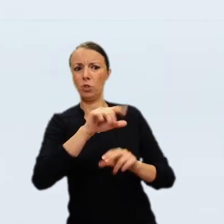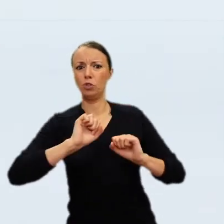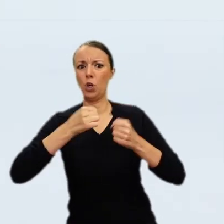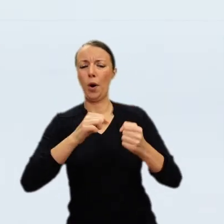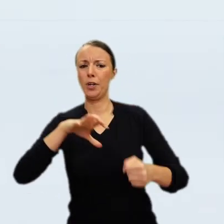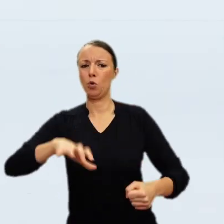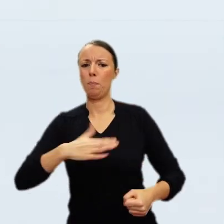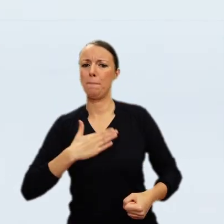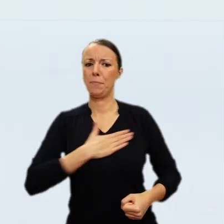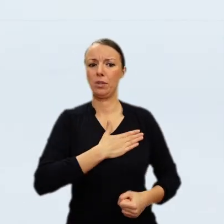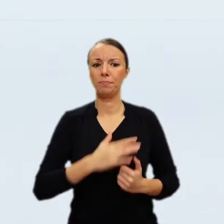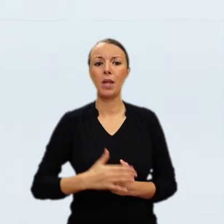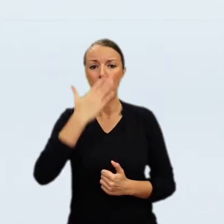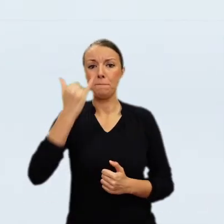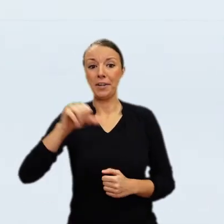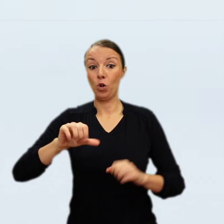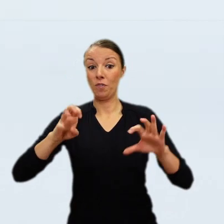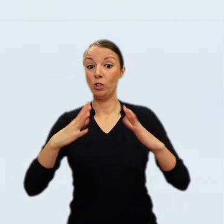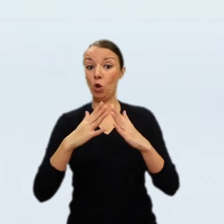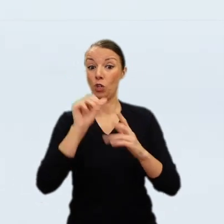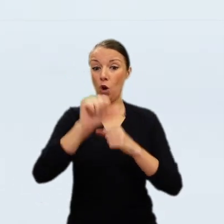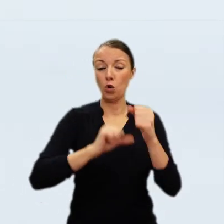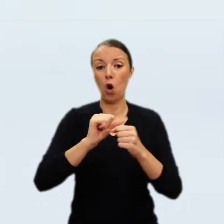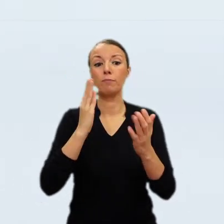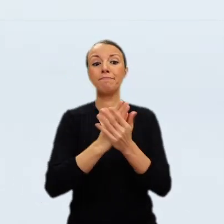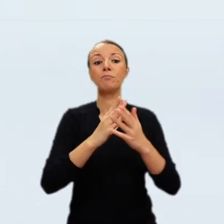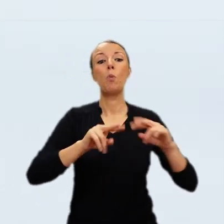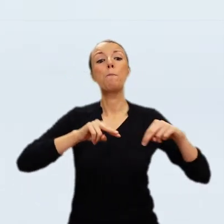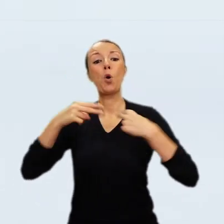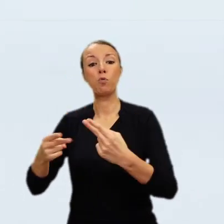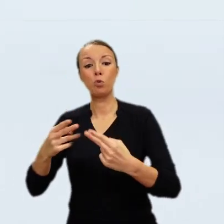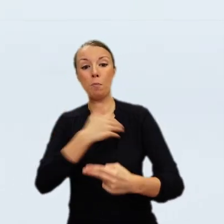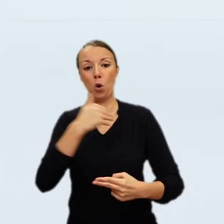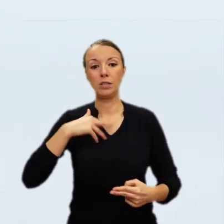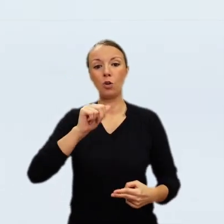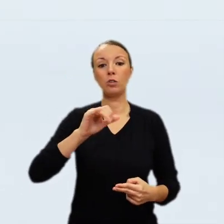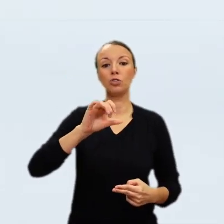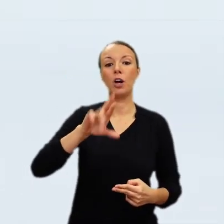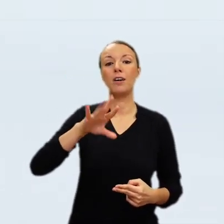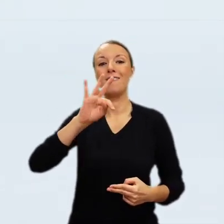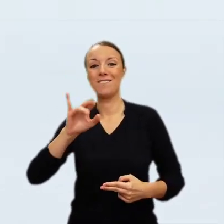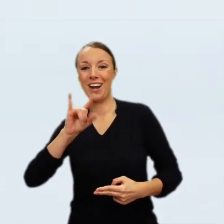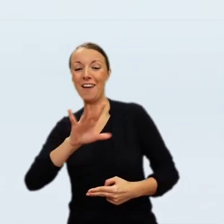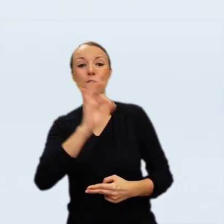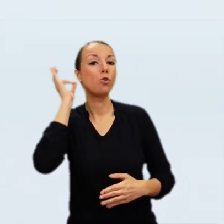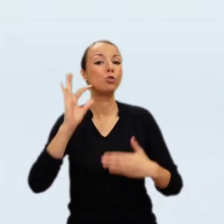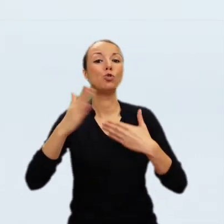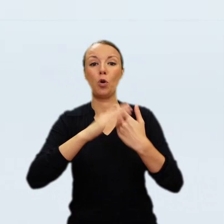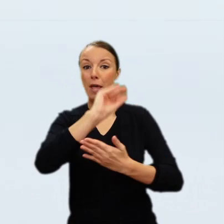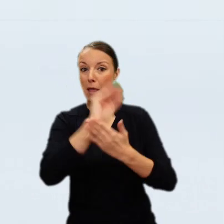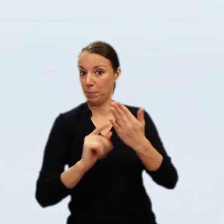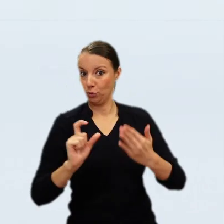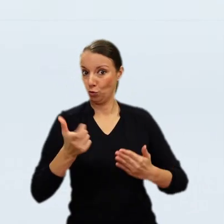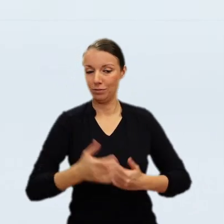In December 1927, however, a serious fire at Gicouf Castle destroyed both McAvoy's copy and the frame